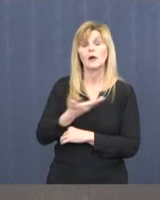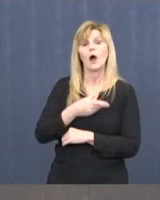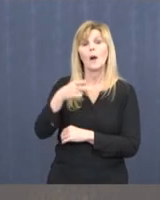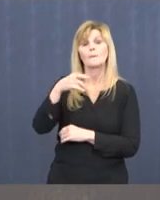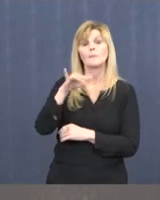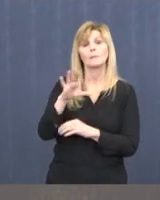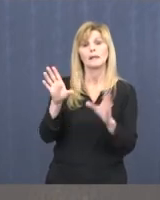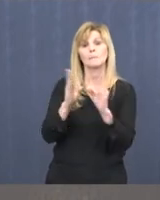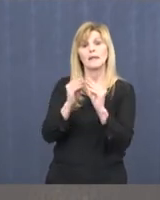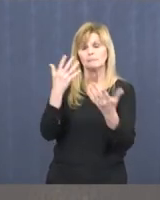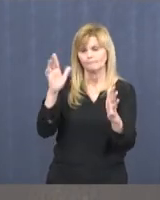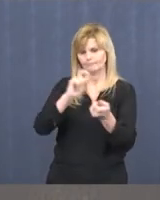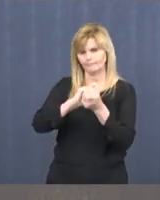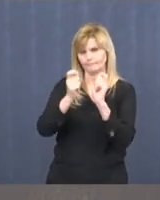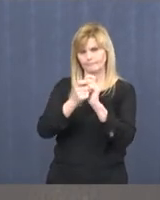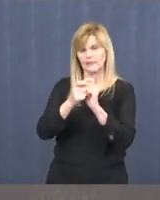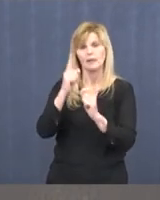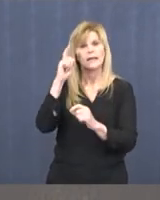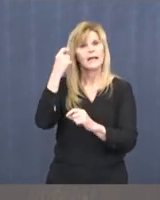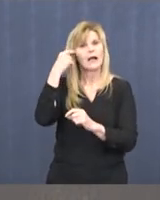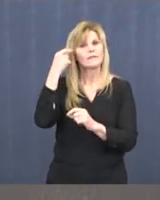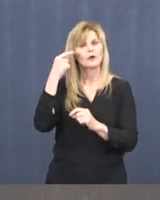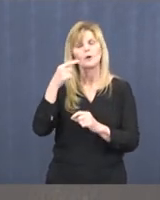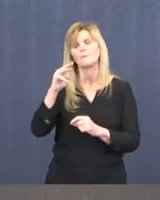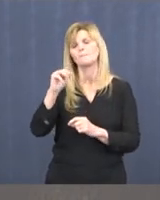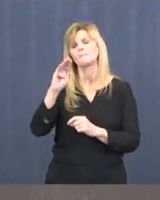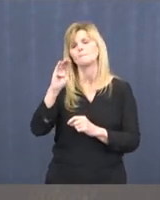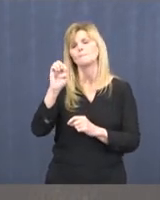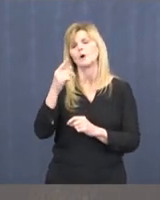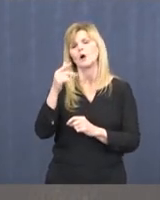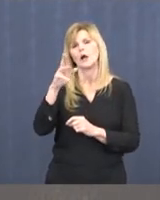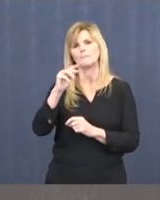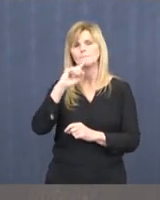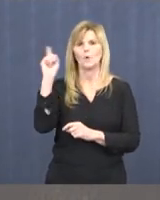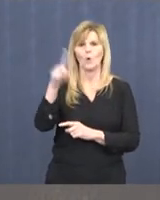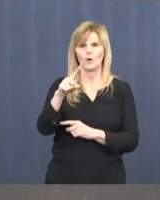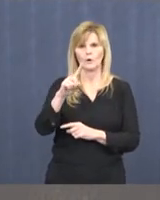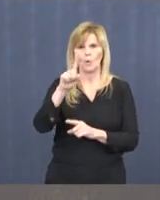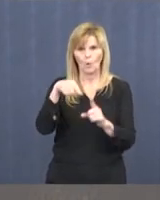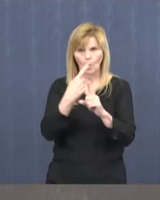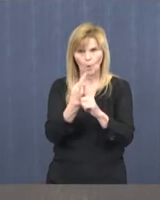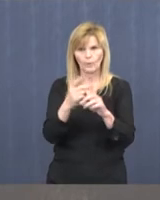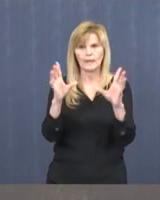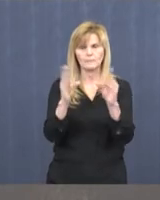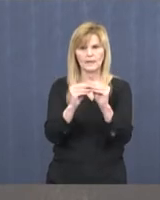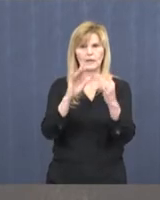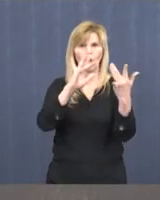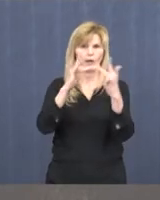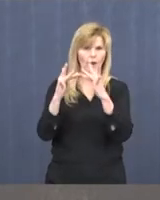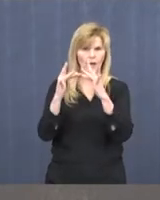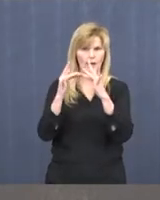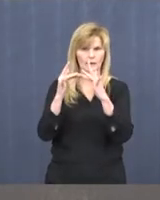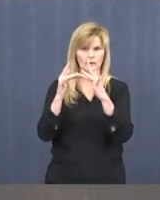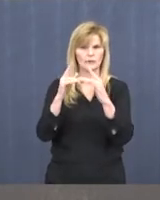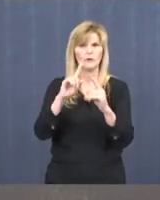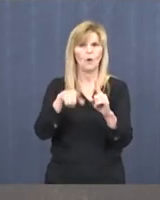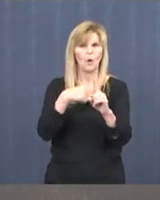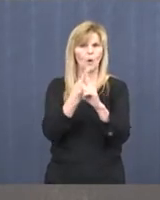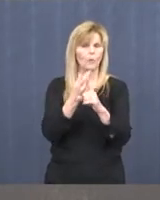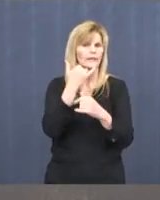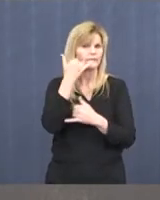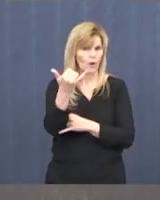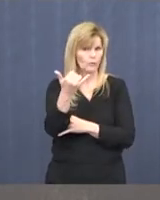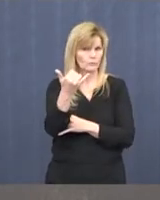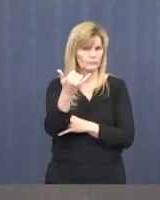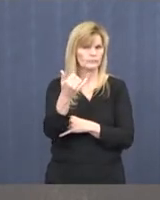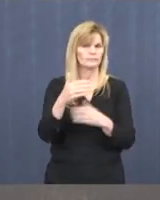have changed. With an executive order by Governor Burgum, we're now allowed to have meetings solely online or solely via telephone,